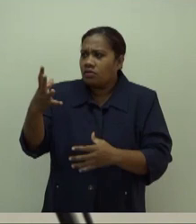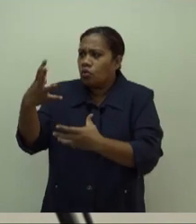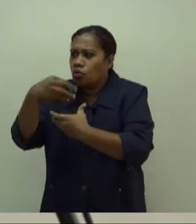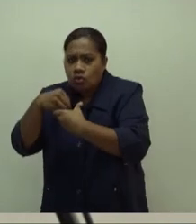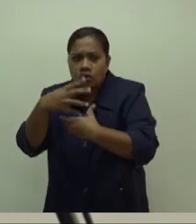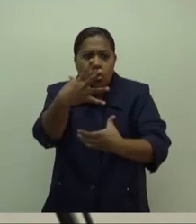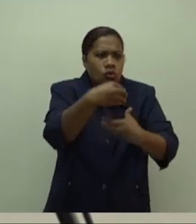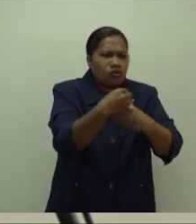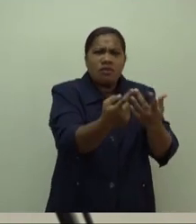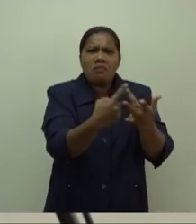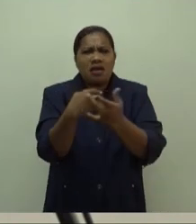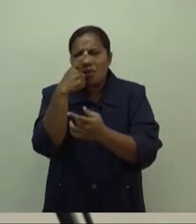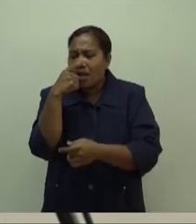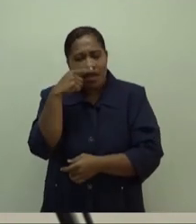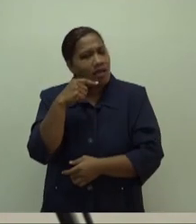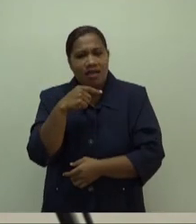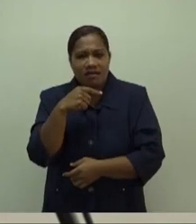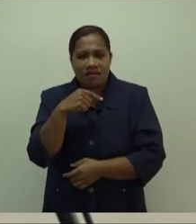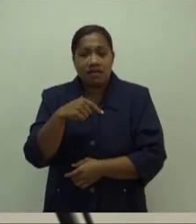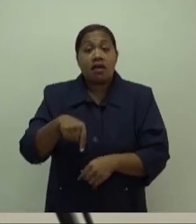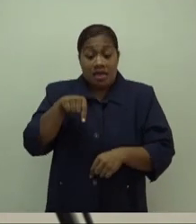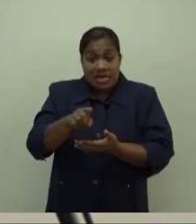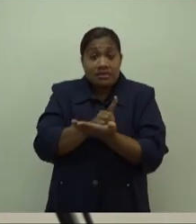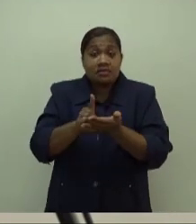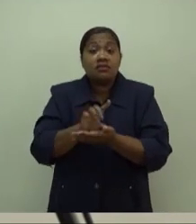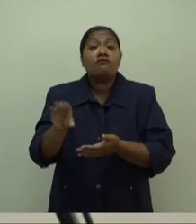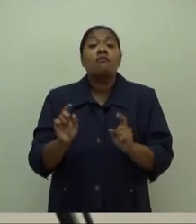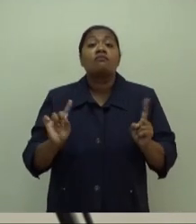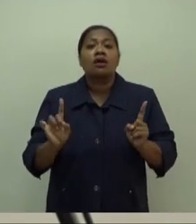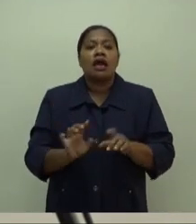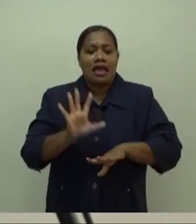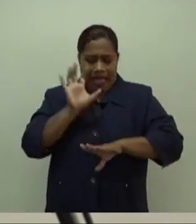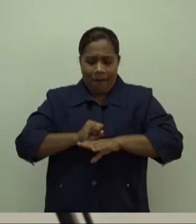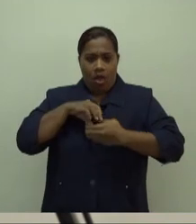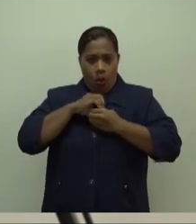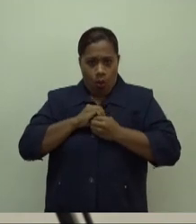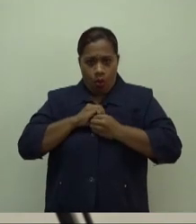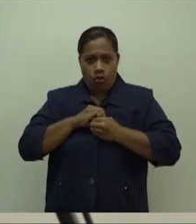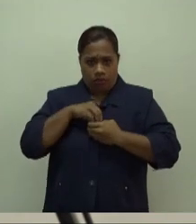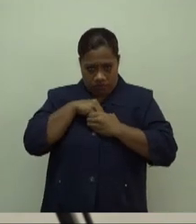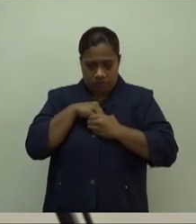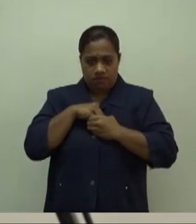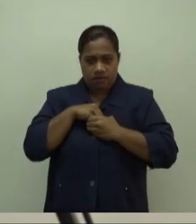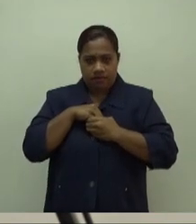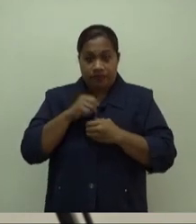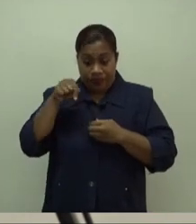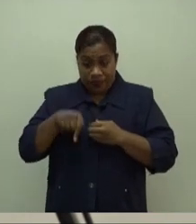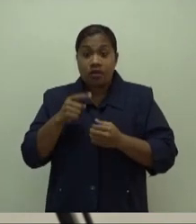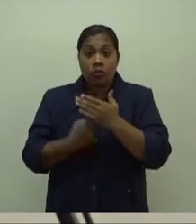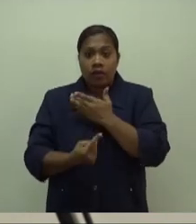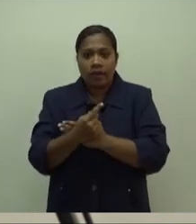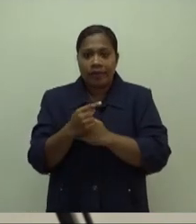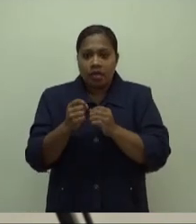These diseases take root through bad habits, developing over an extended timeline of months to years, due